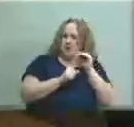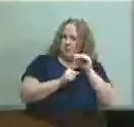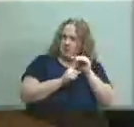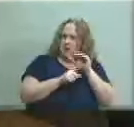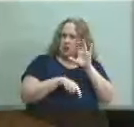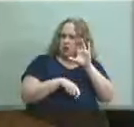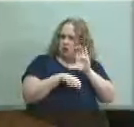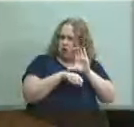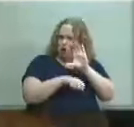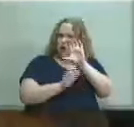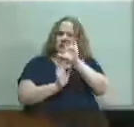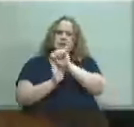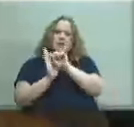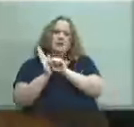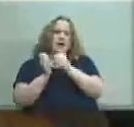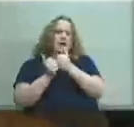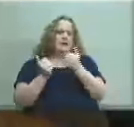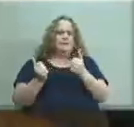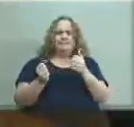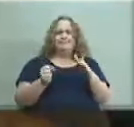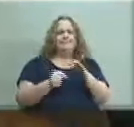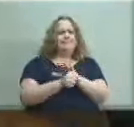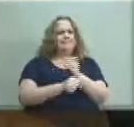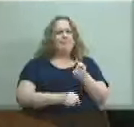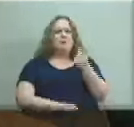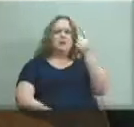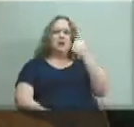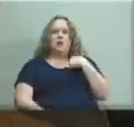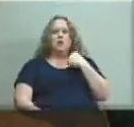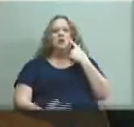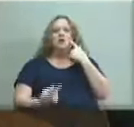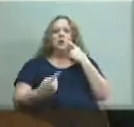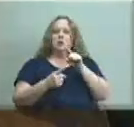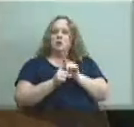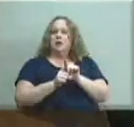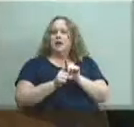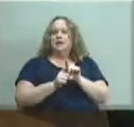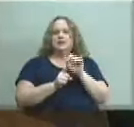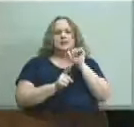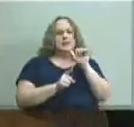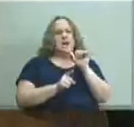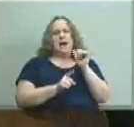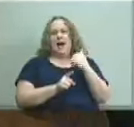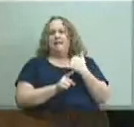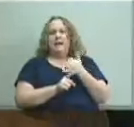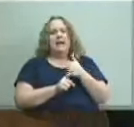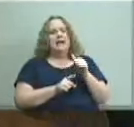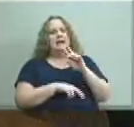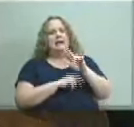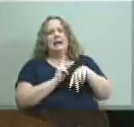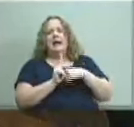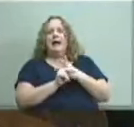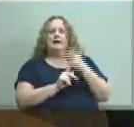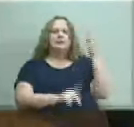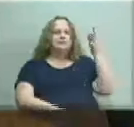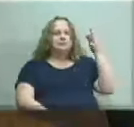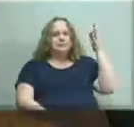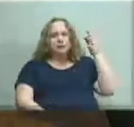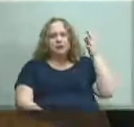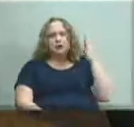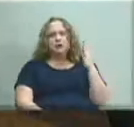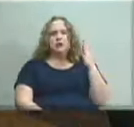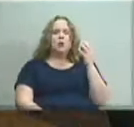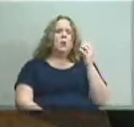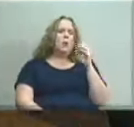separation of church and state and they completely understood that and agreed there'd be no sort of proselytizing or anything along those lines and also